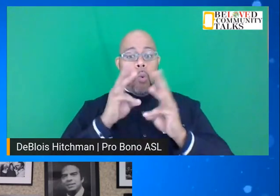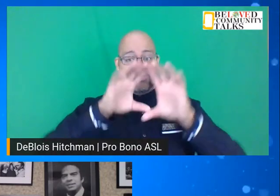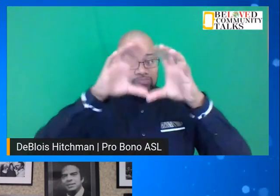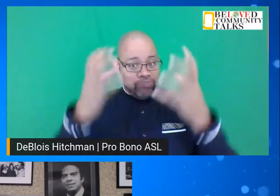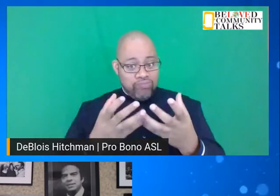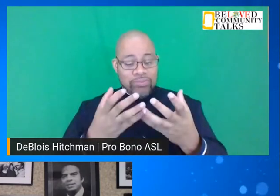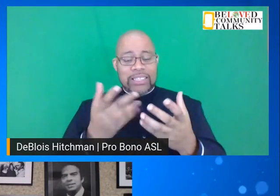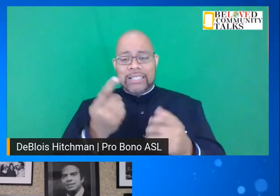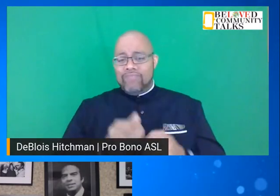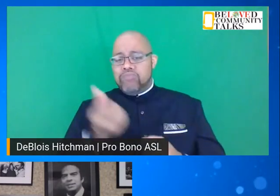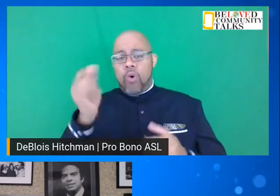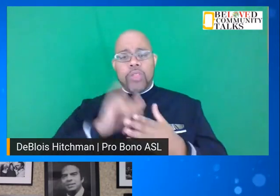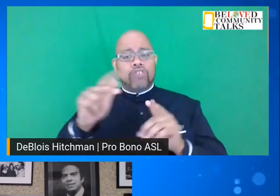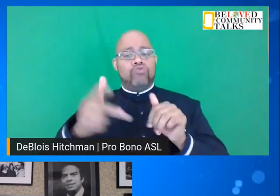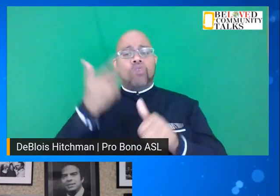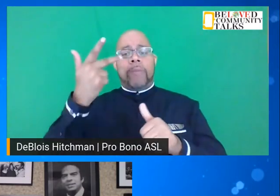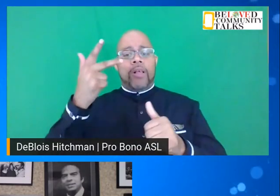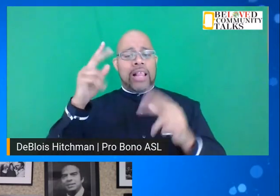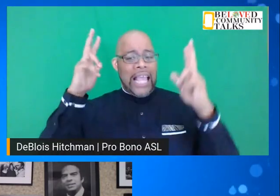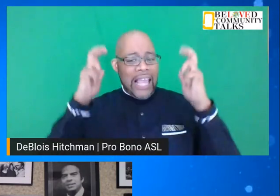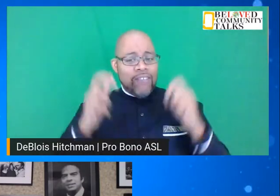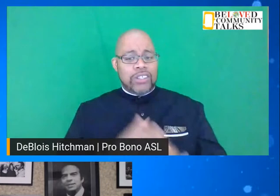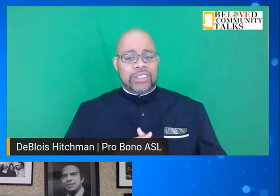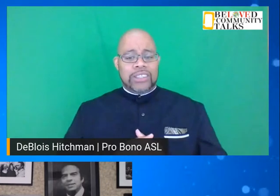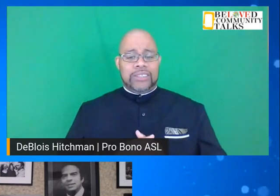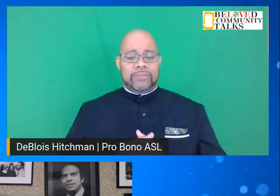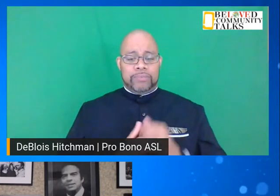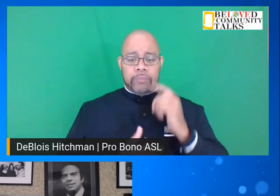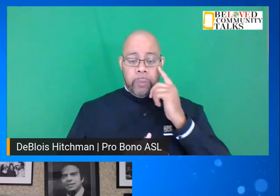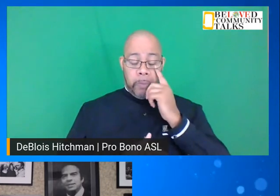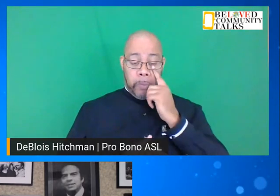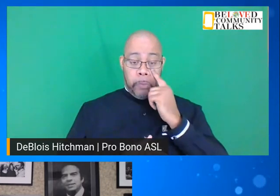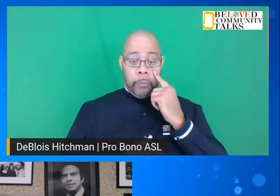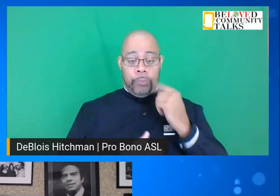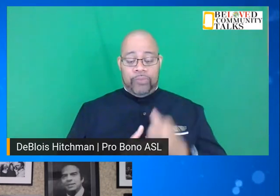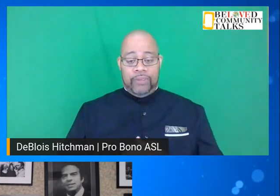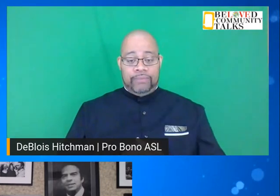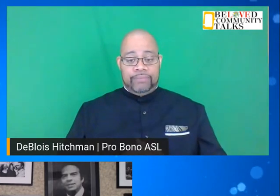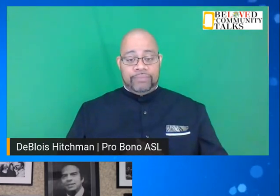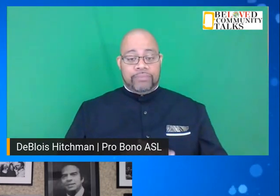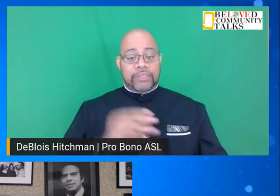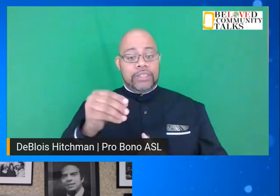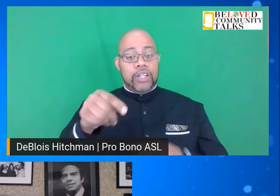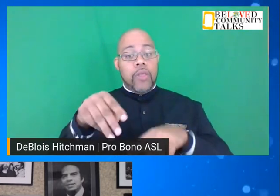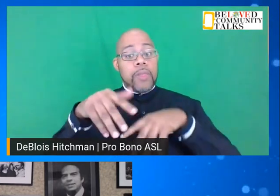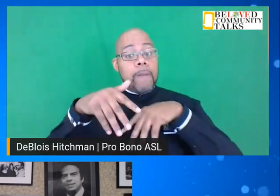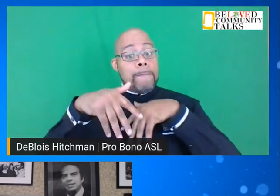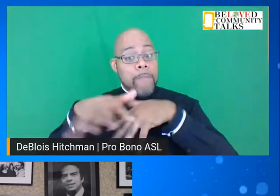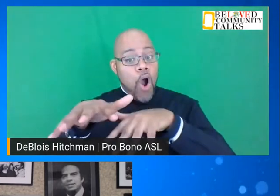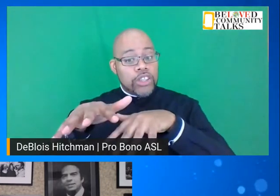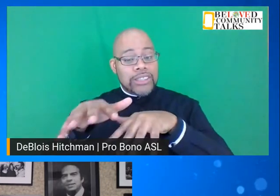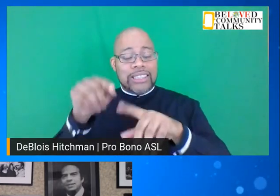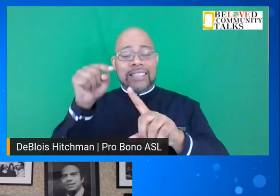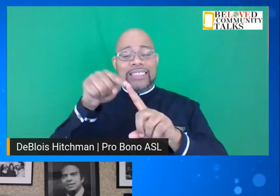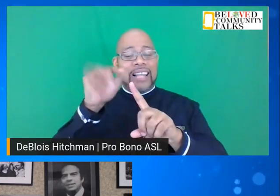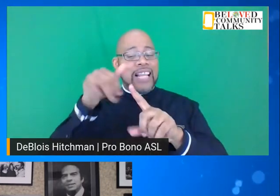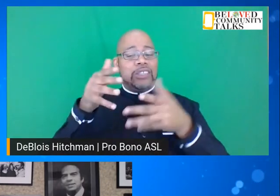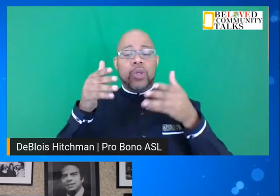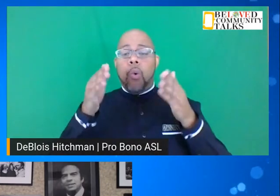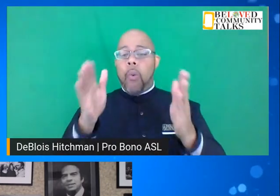eradicate these triple evils. Well, and the marching is simply a way